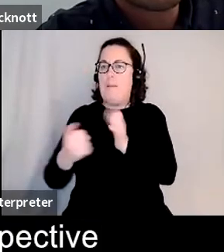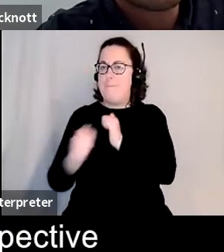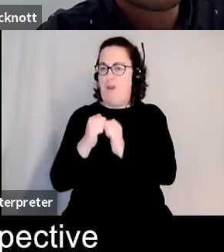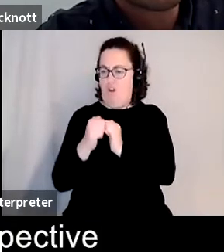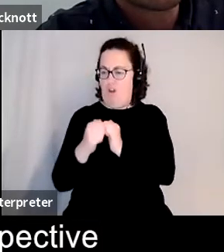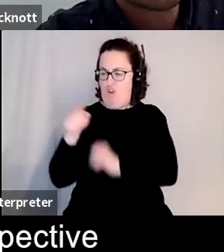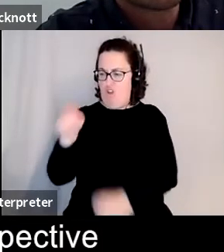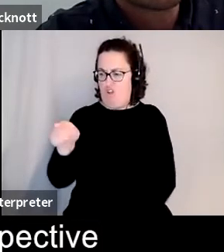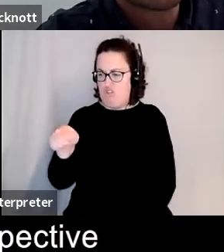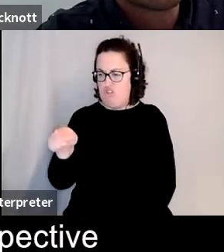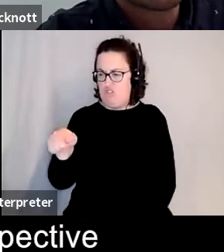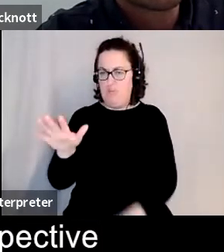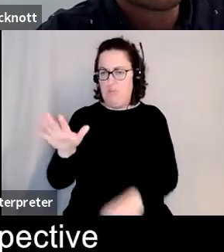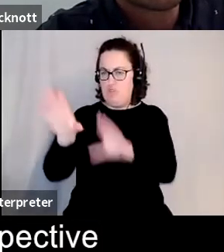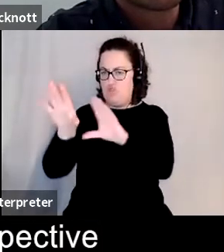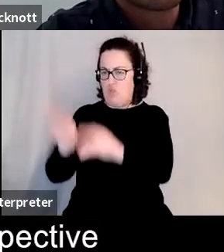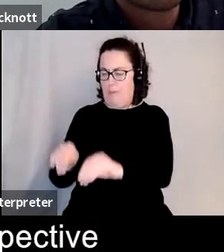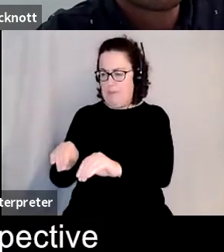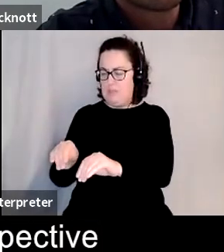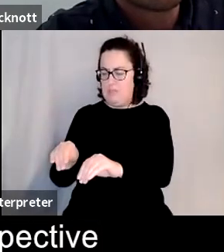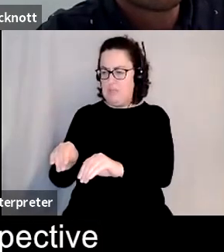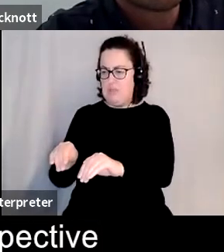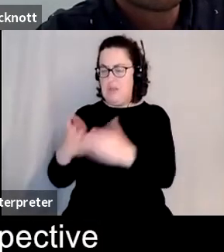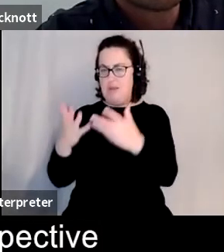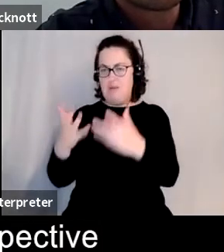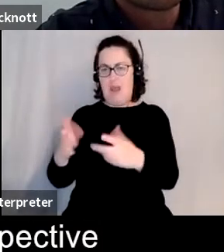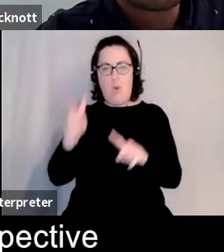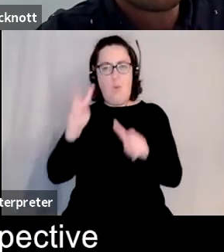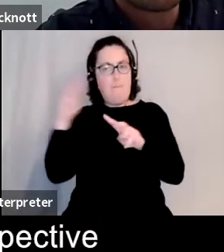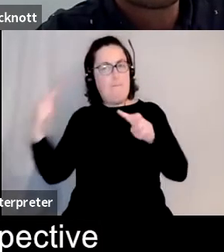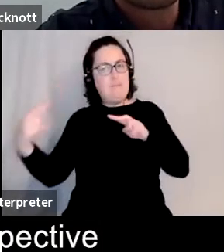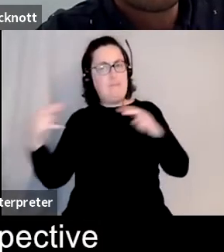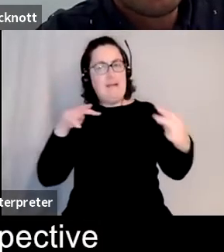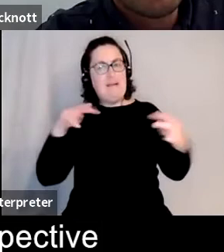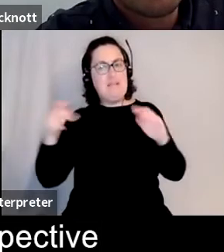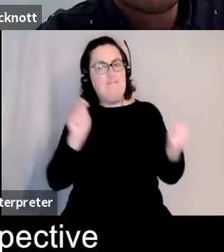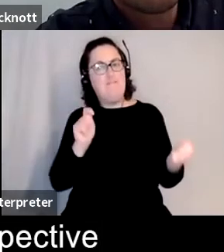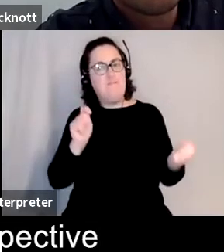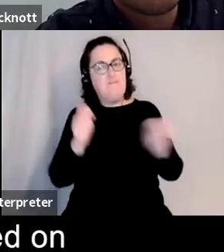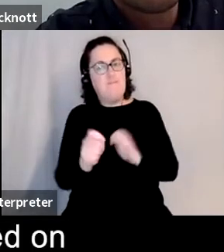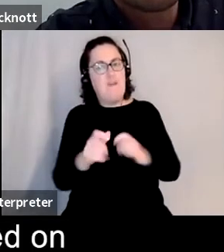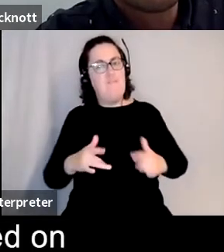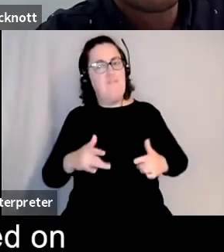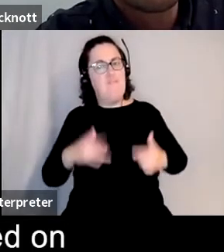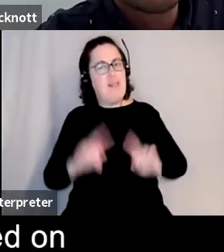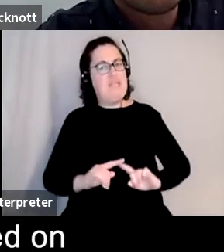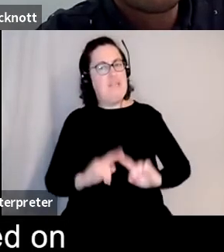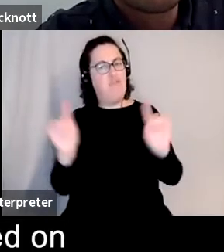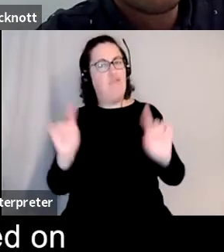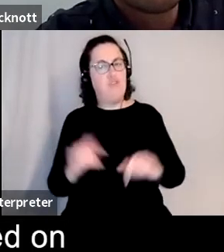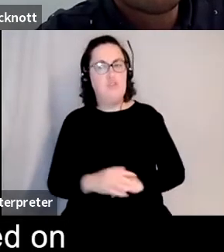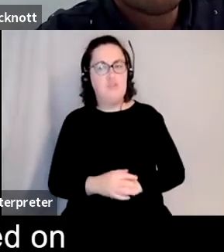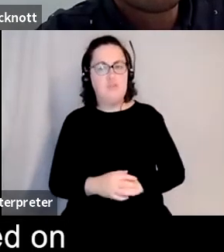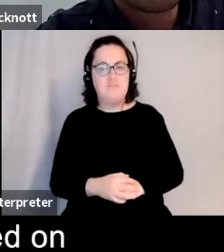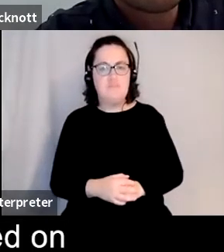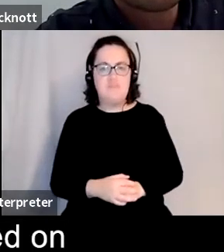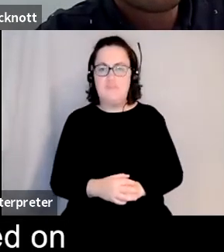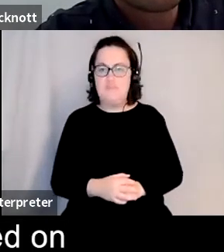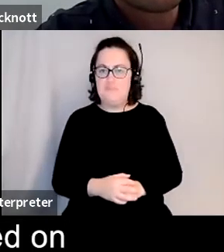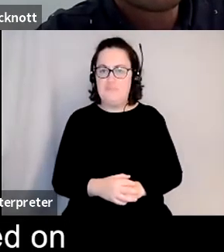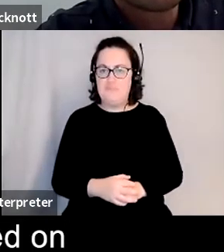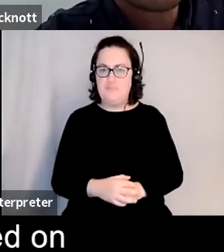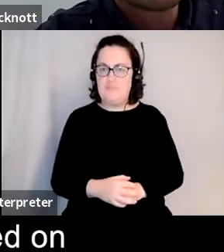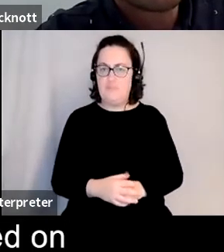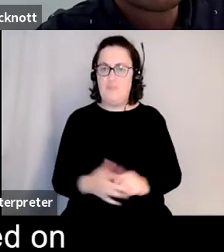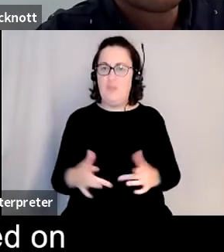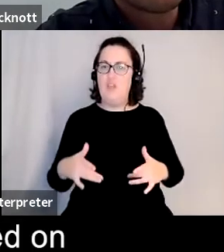everything's got a new perspective and everything's got a new feel about it so it feels like everything's